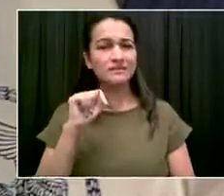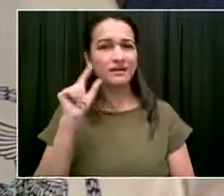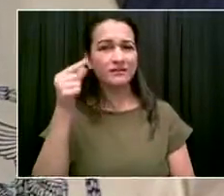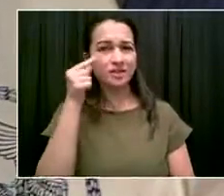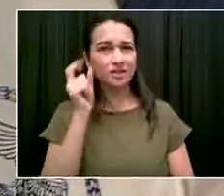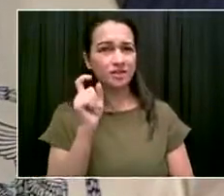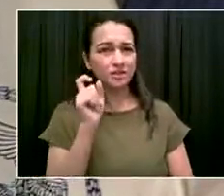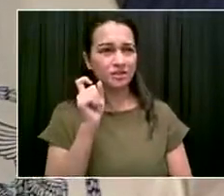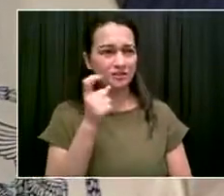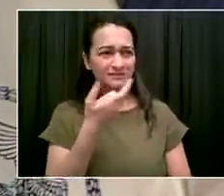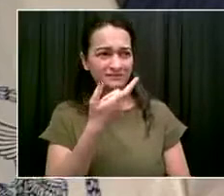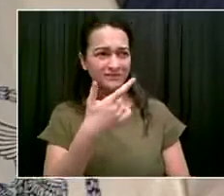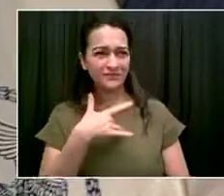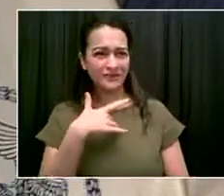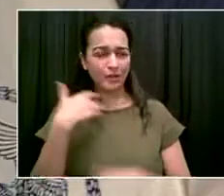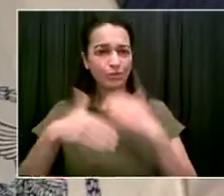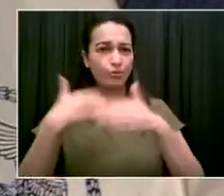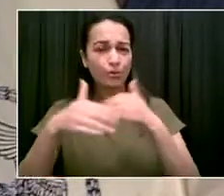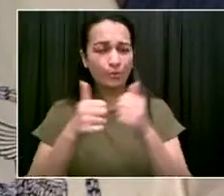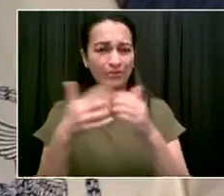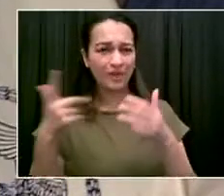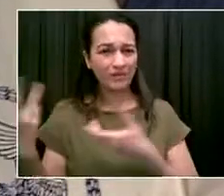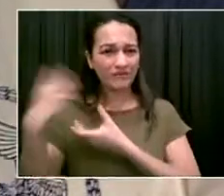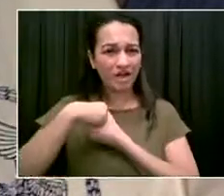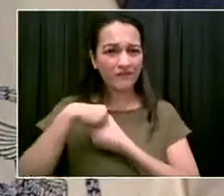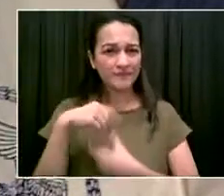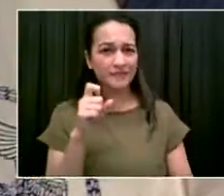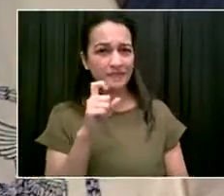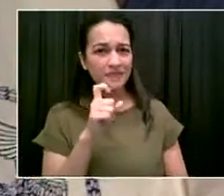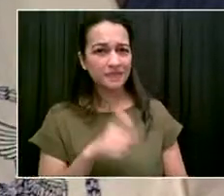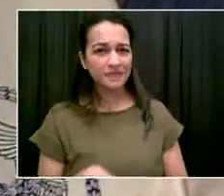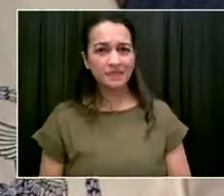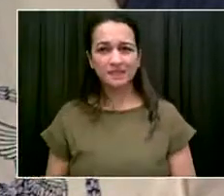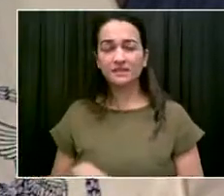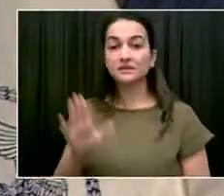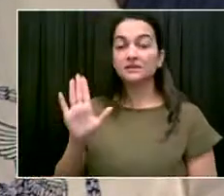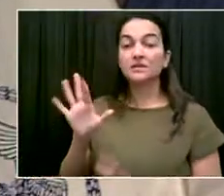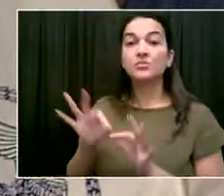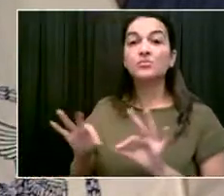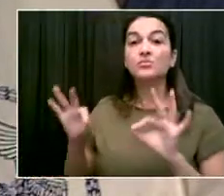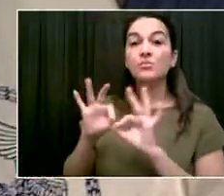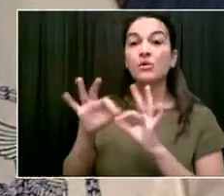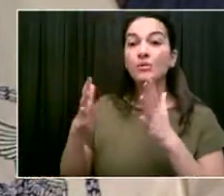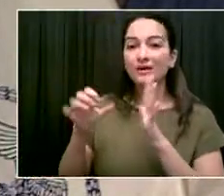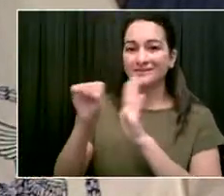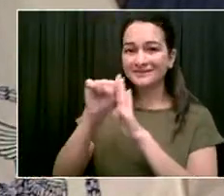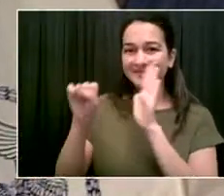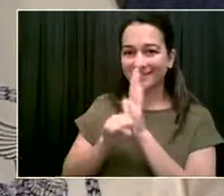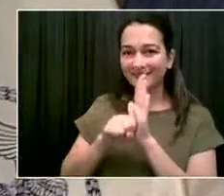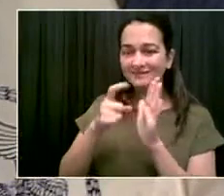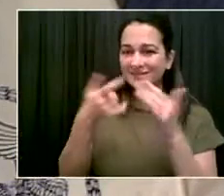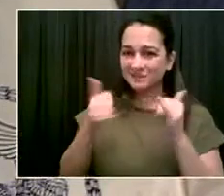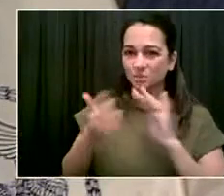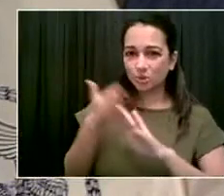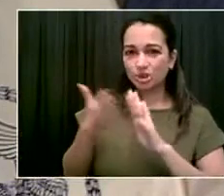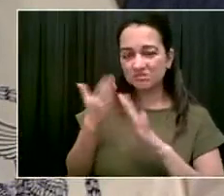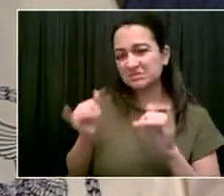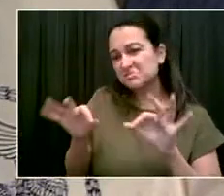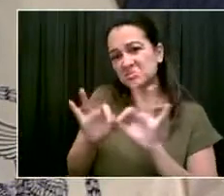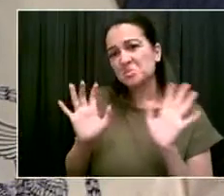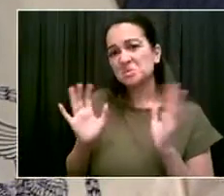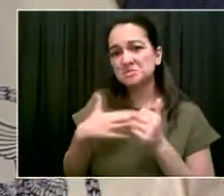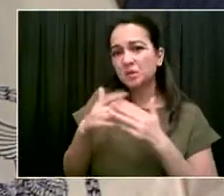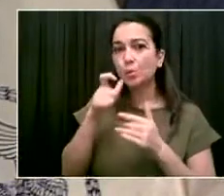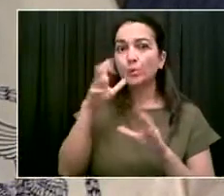clearly the most important thing is that the state is taking action and is prepared. That's what matters